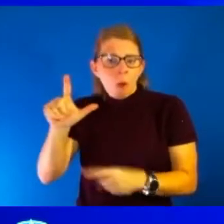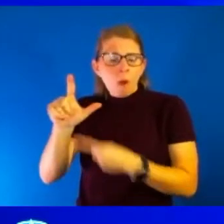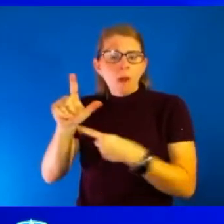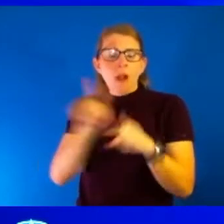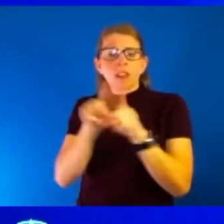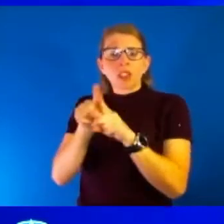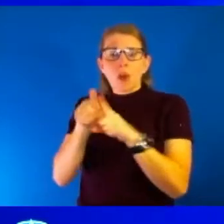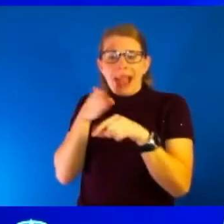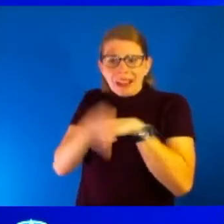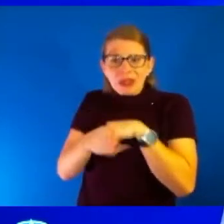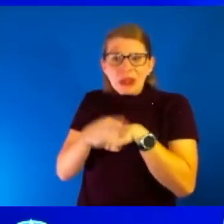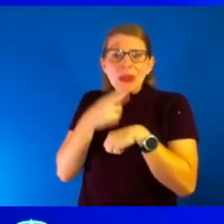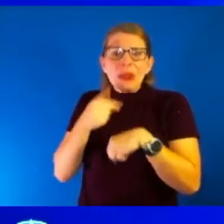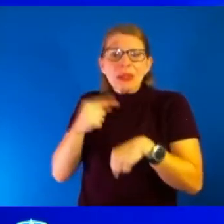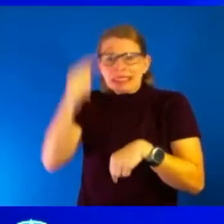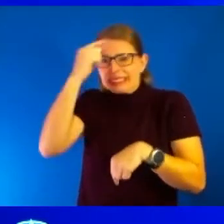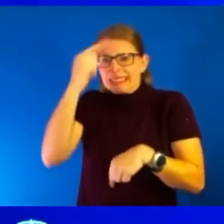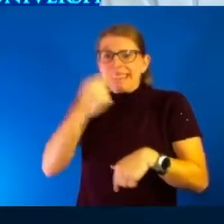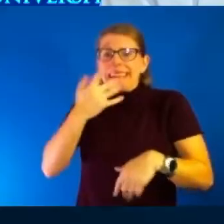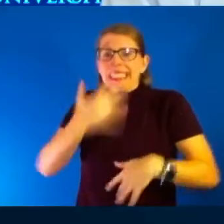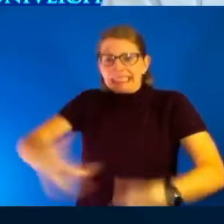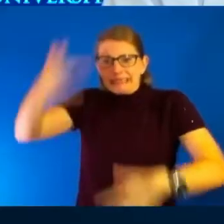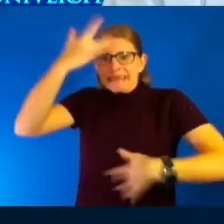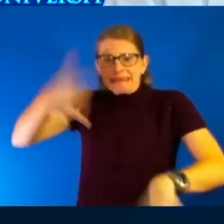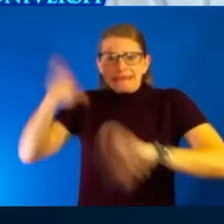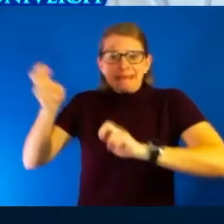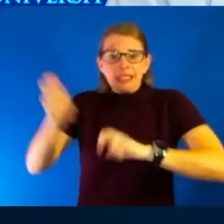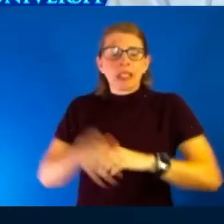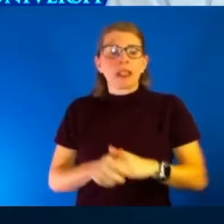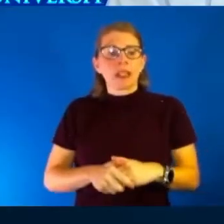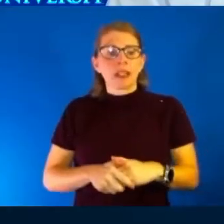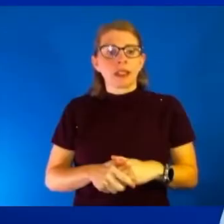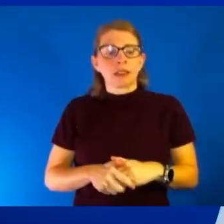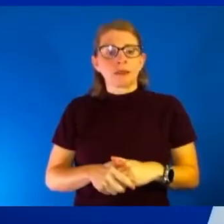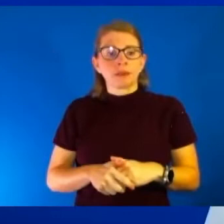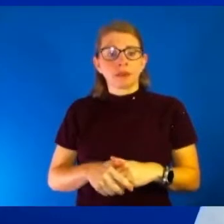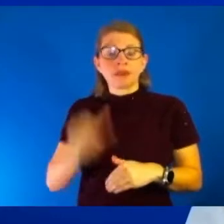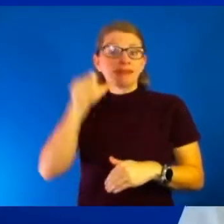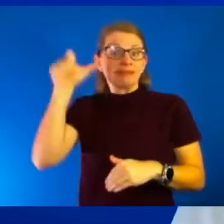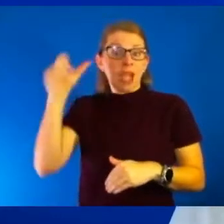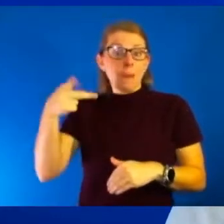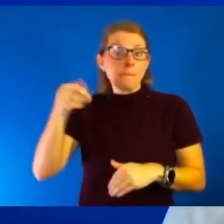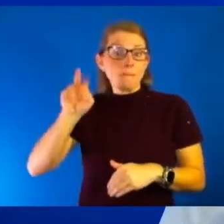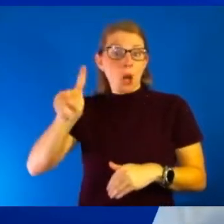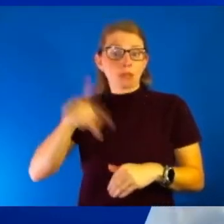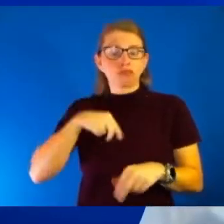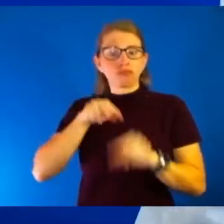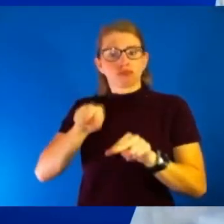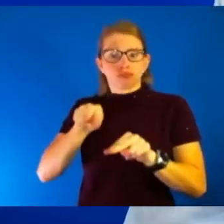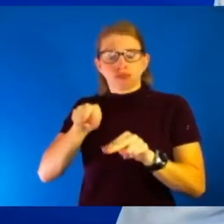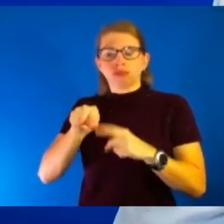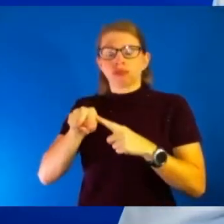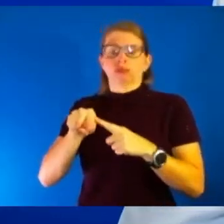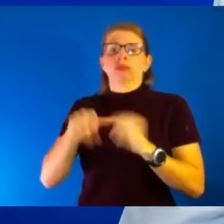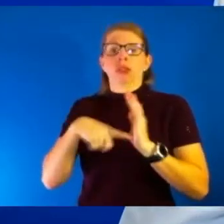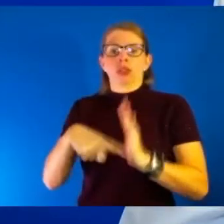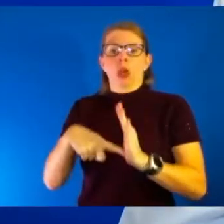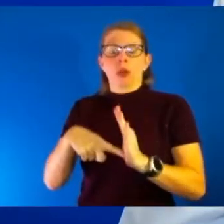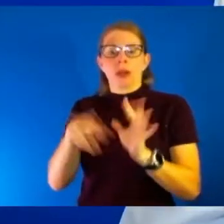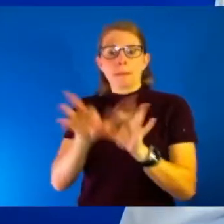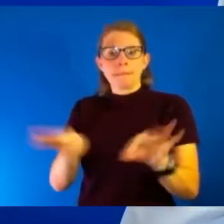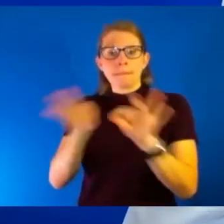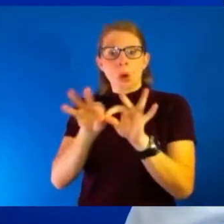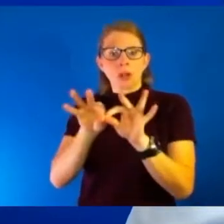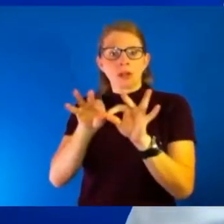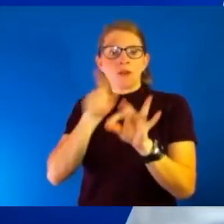for almost six months or more. so well, that article in the JAMAnet that popped out yesterday and quoted the Washington Post reported it today, showing the significance of the long term